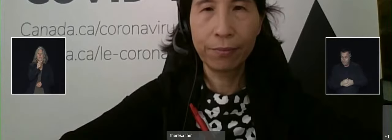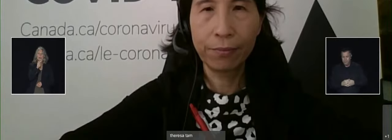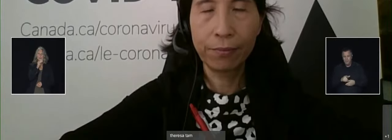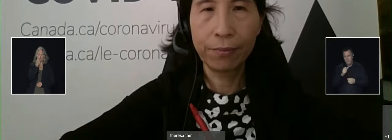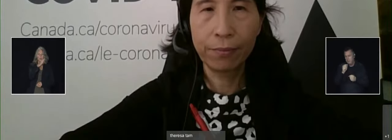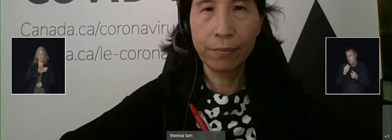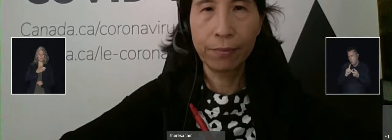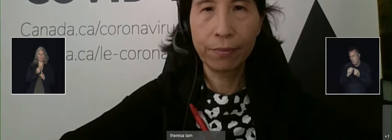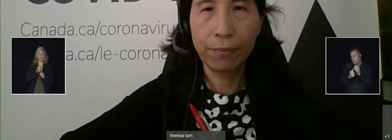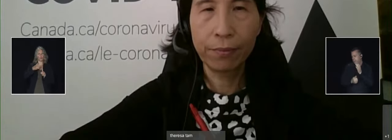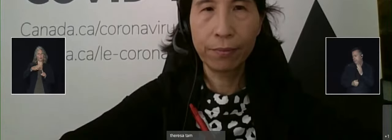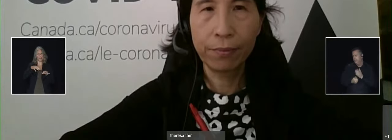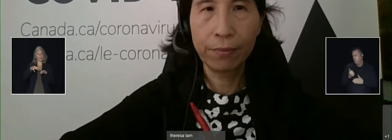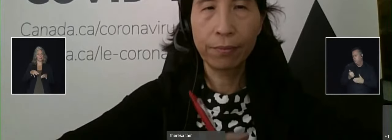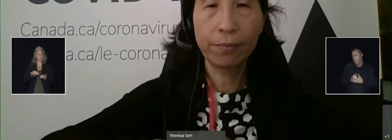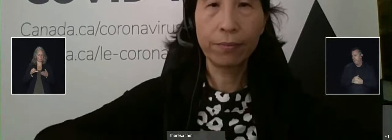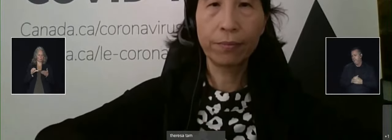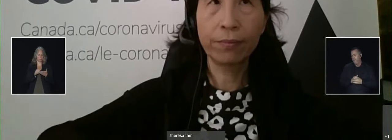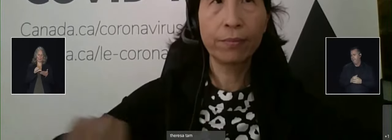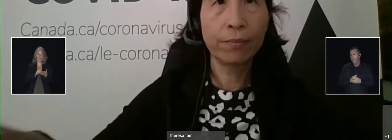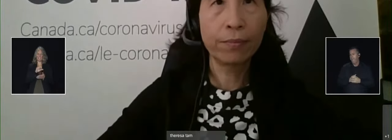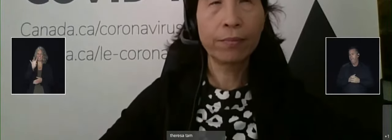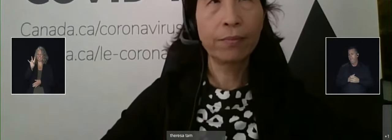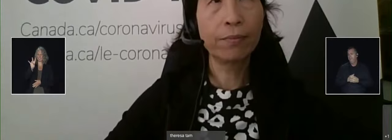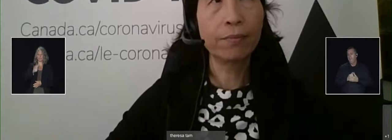bit more, I guess it's page 7,